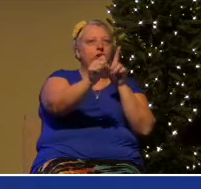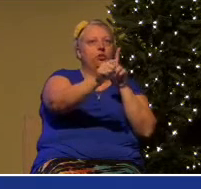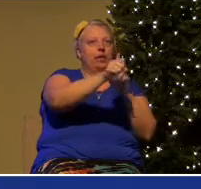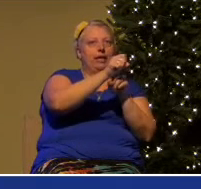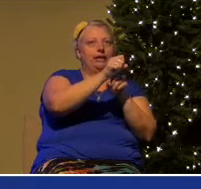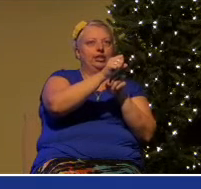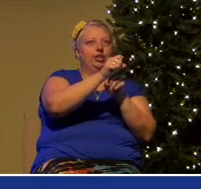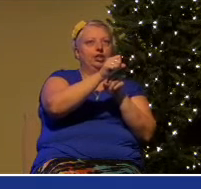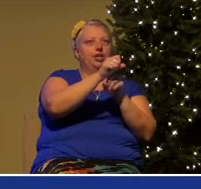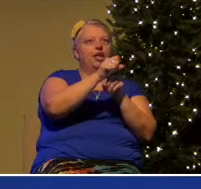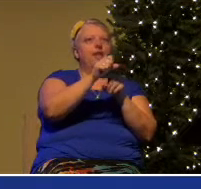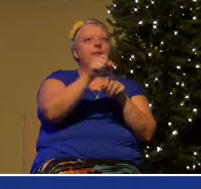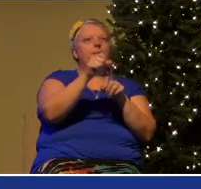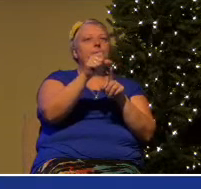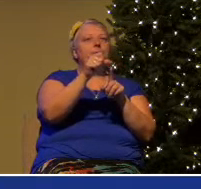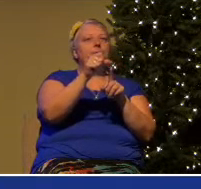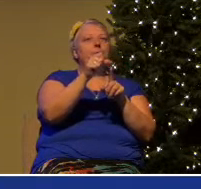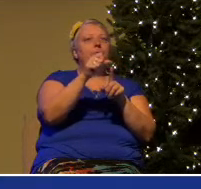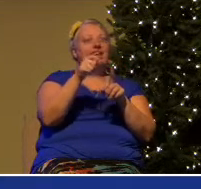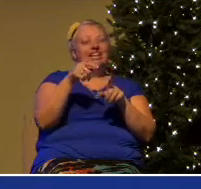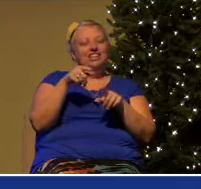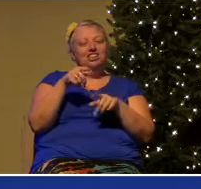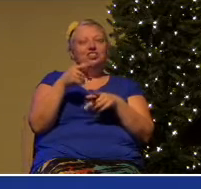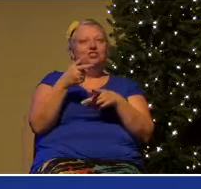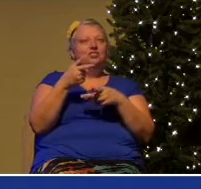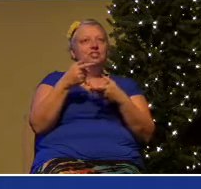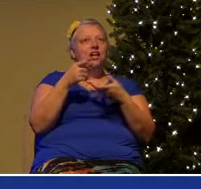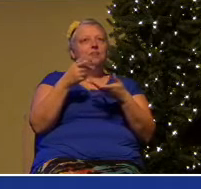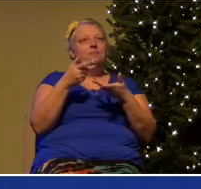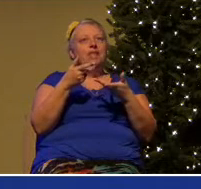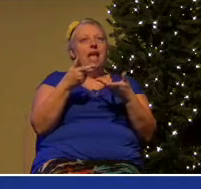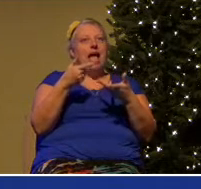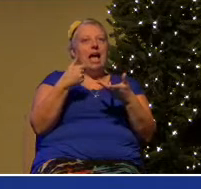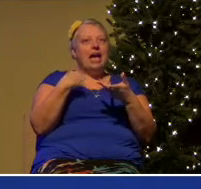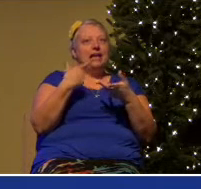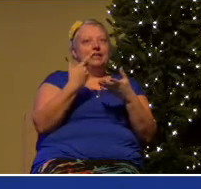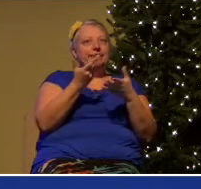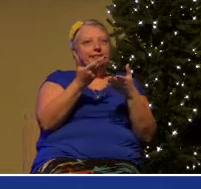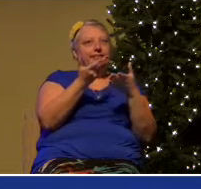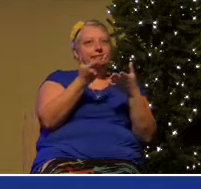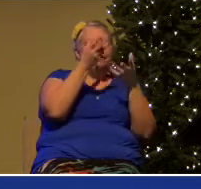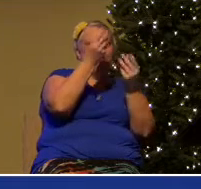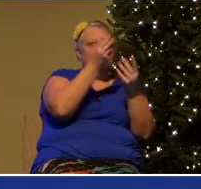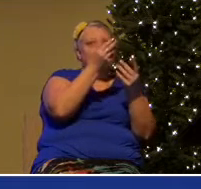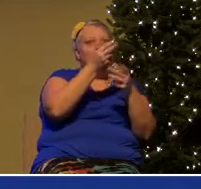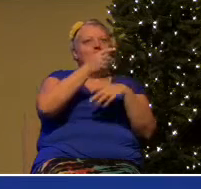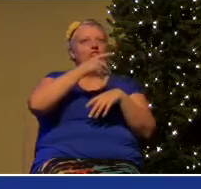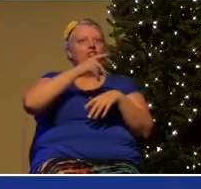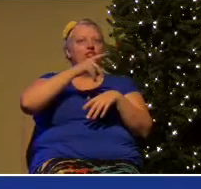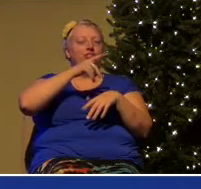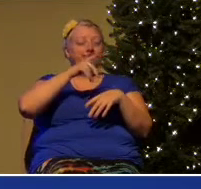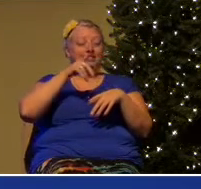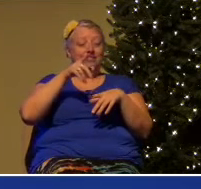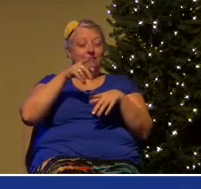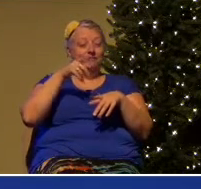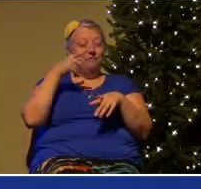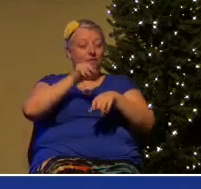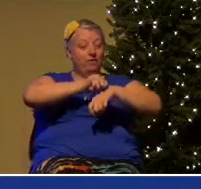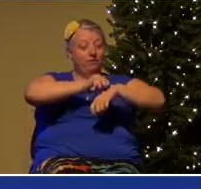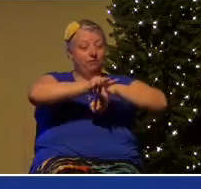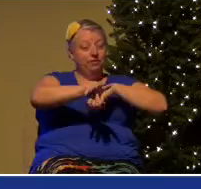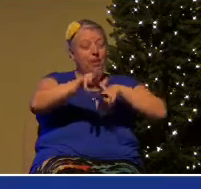opinion than appeals to emotion and personal belief. Isn't that interesting? Truth